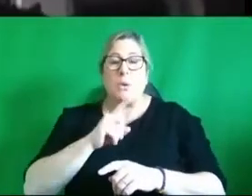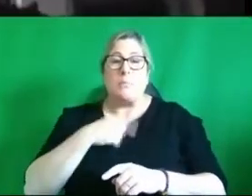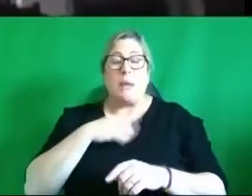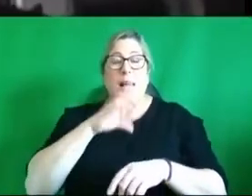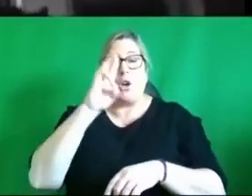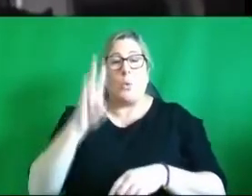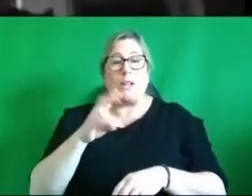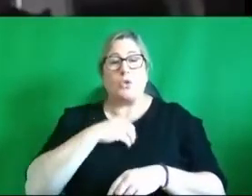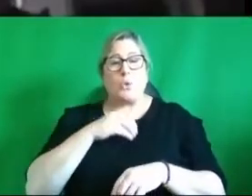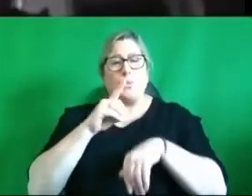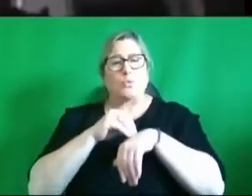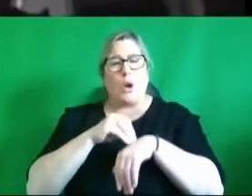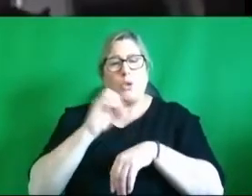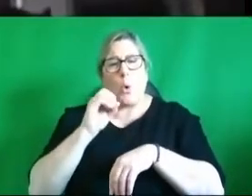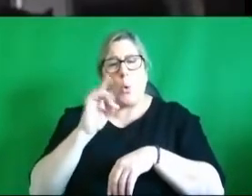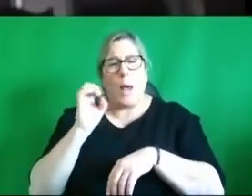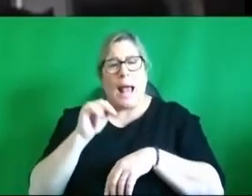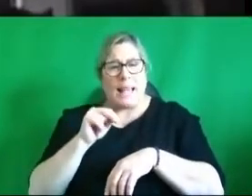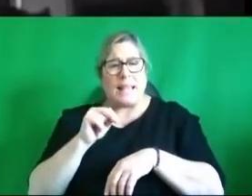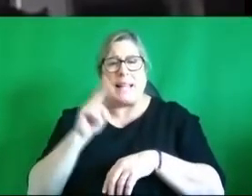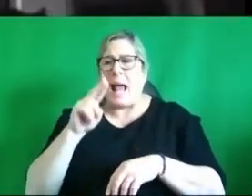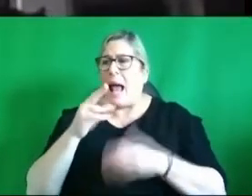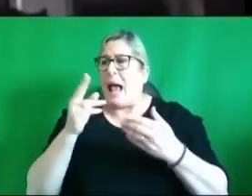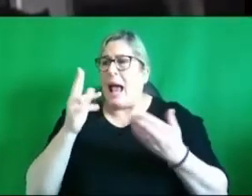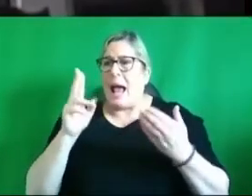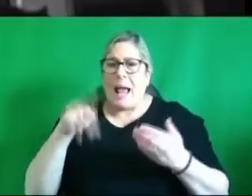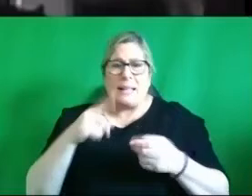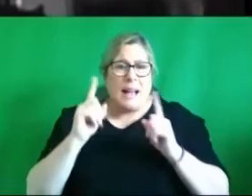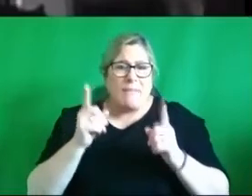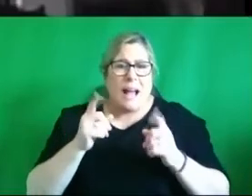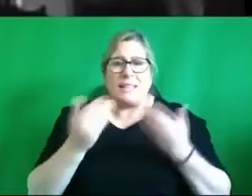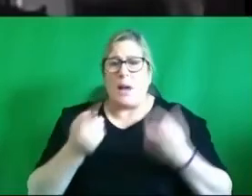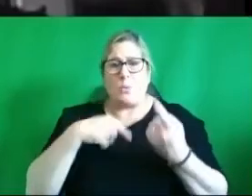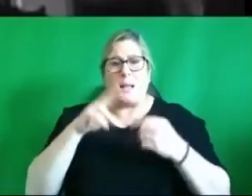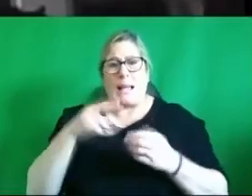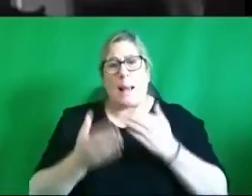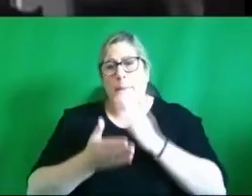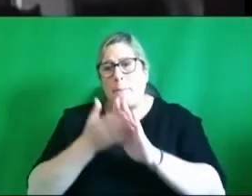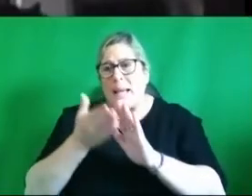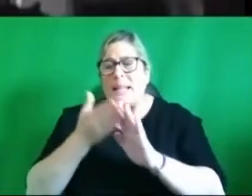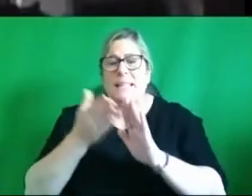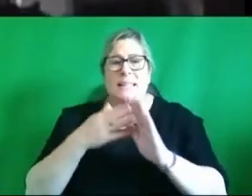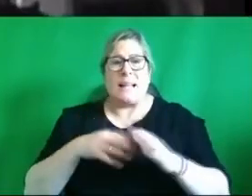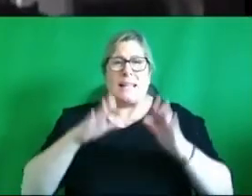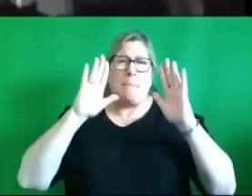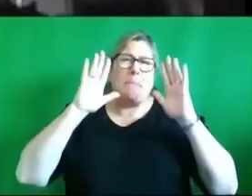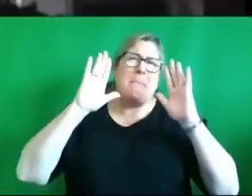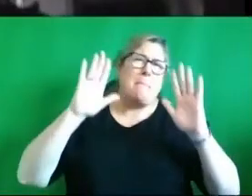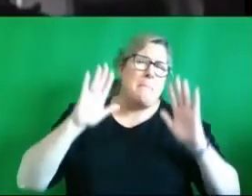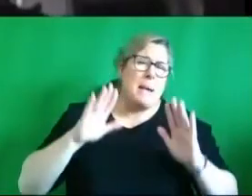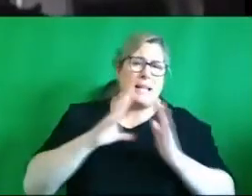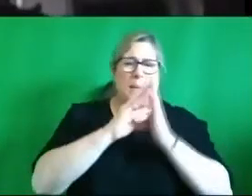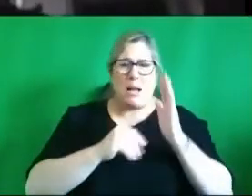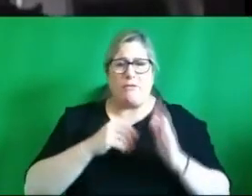'hagan is any advice on how we can build on the uh amazing model for the congenital heart disease network uh to